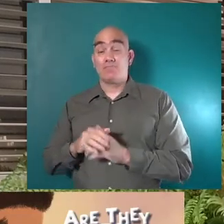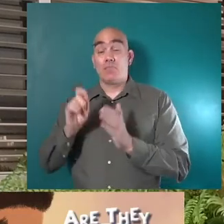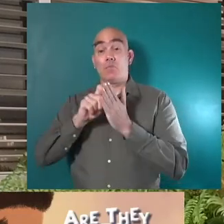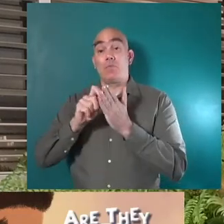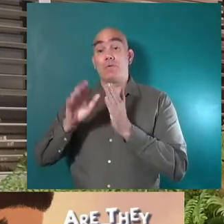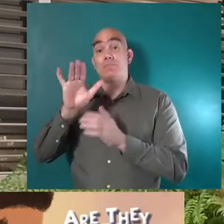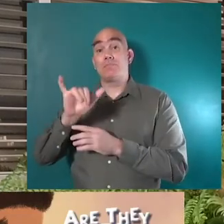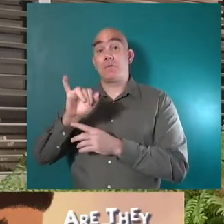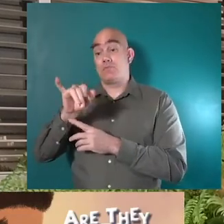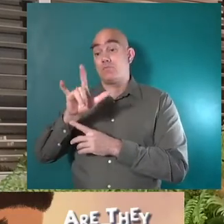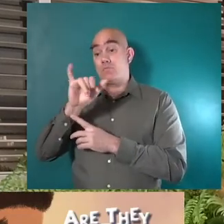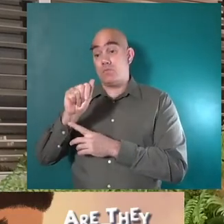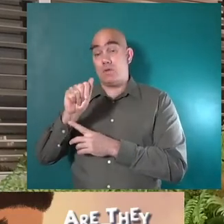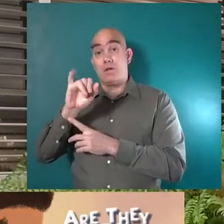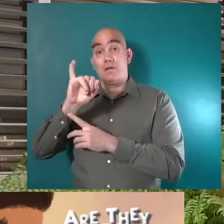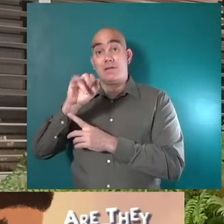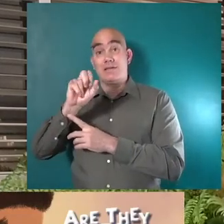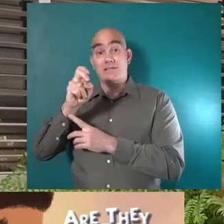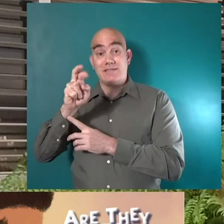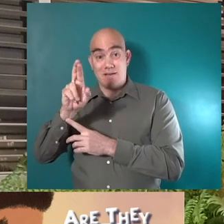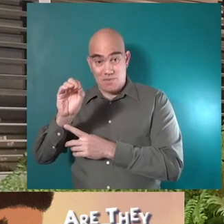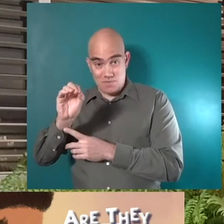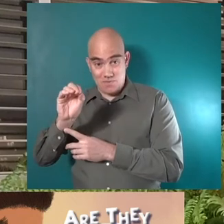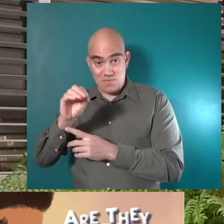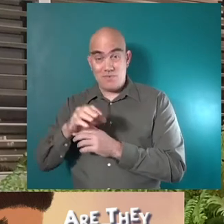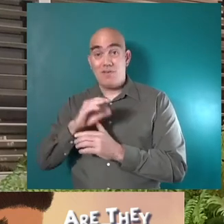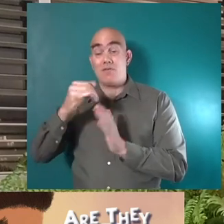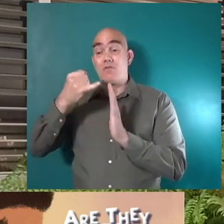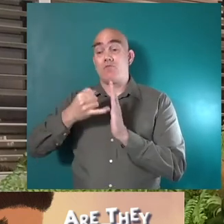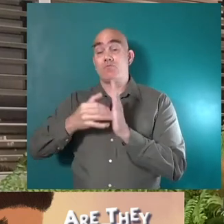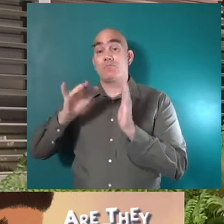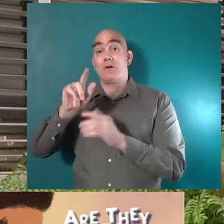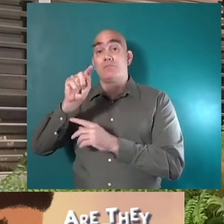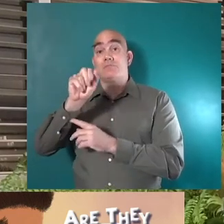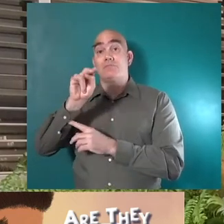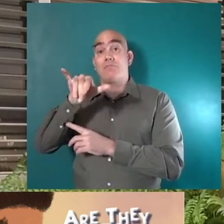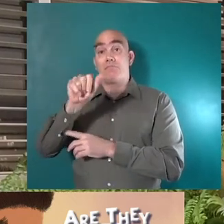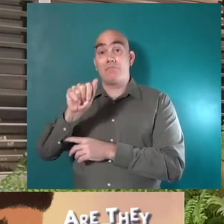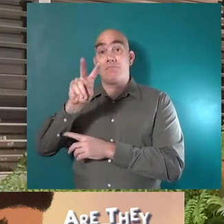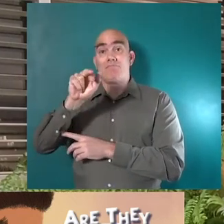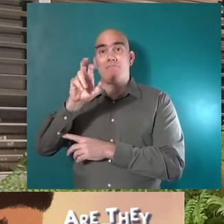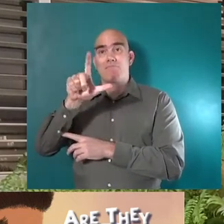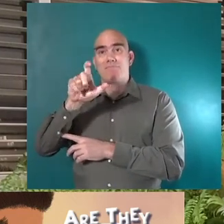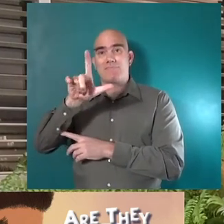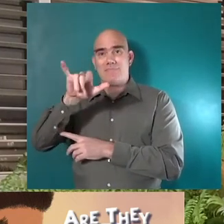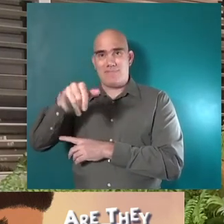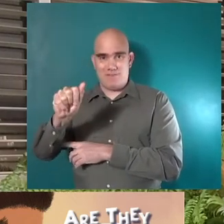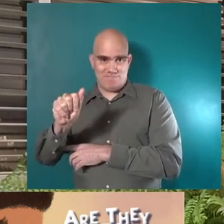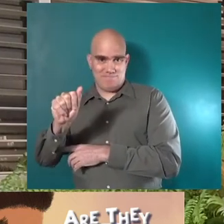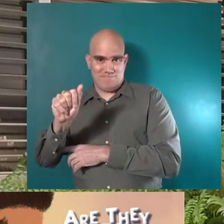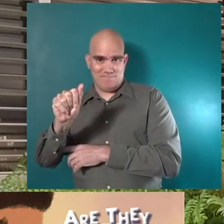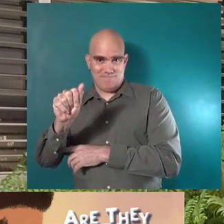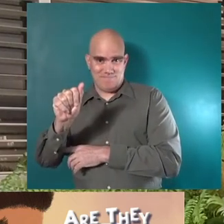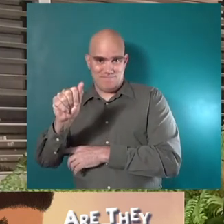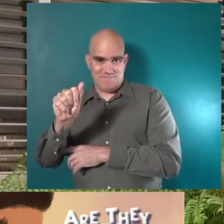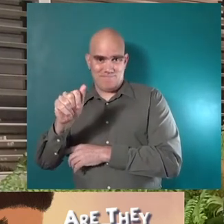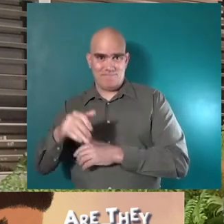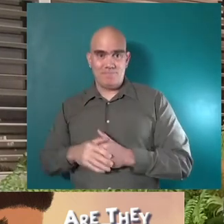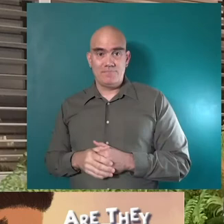Scary? Written by Julia Insario and illustrated by Tanya